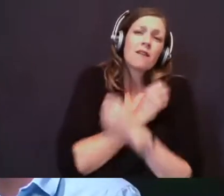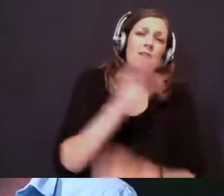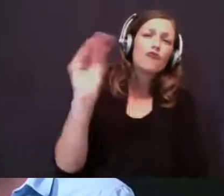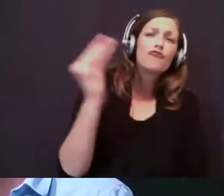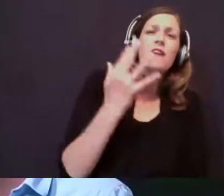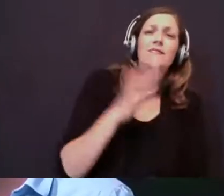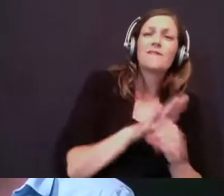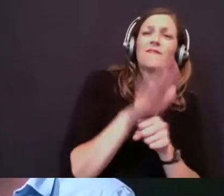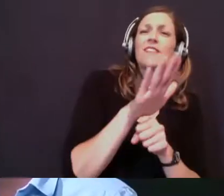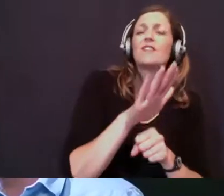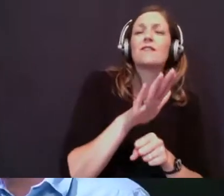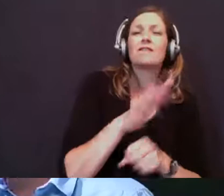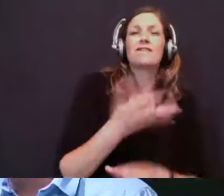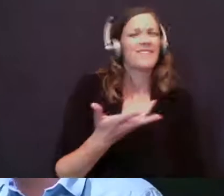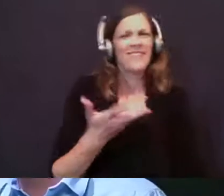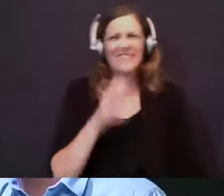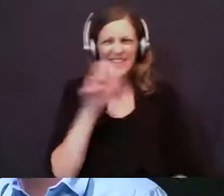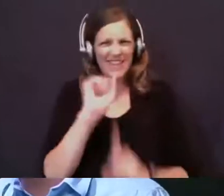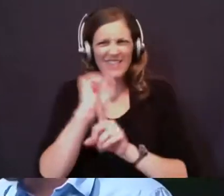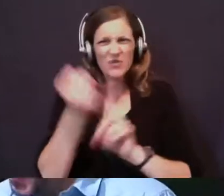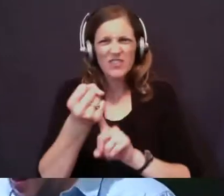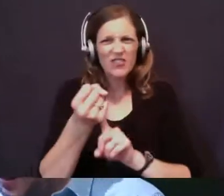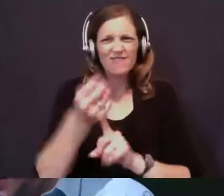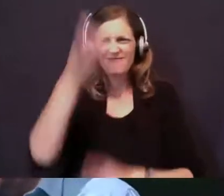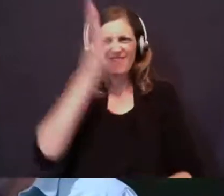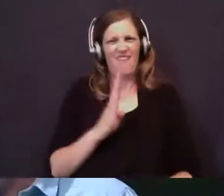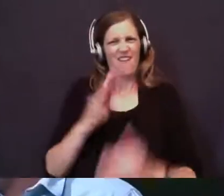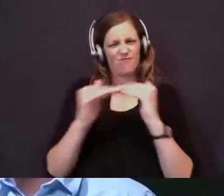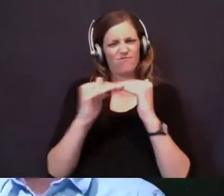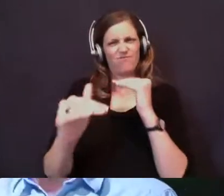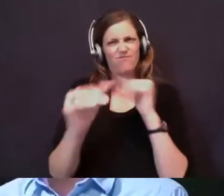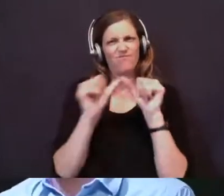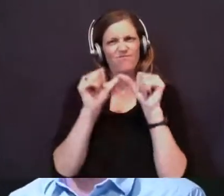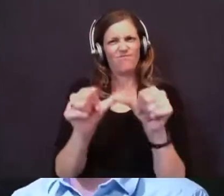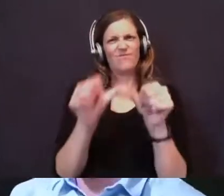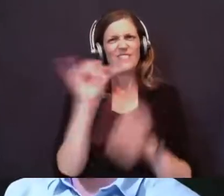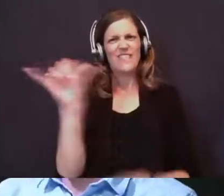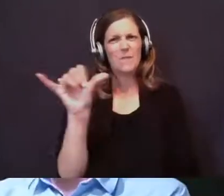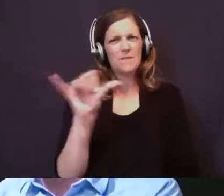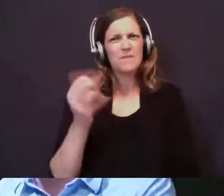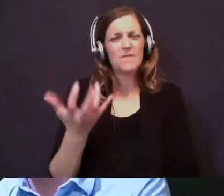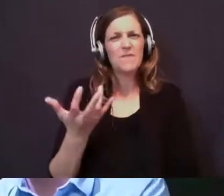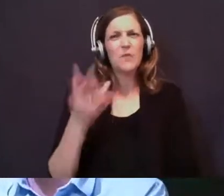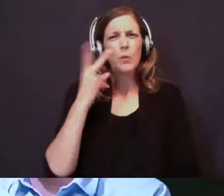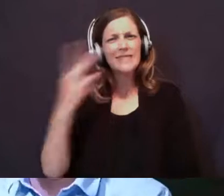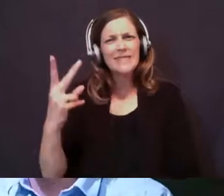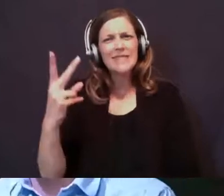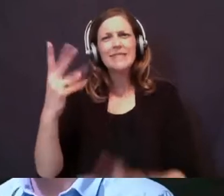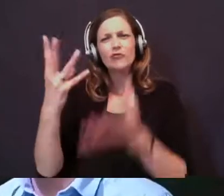gracious. And that is not the case. Our God is unchanging. And here we see how gentle and how kind